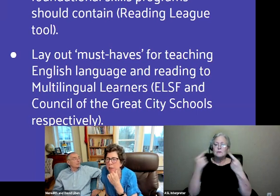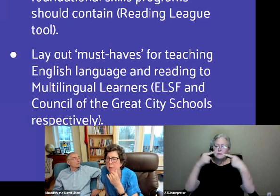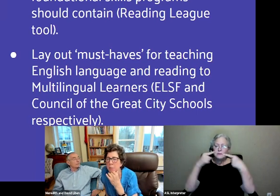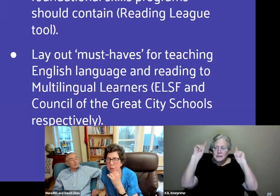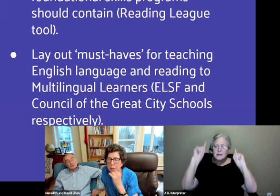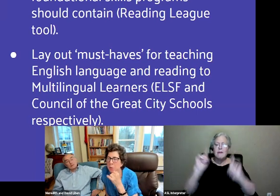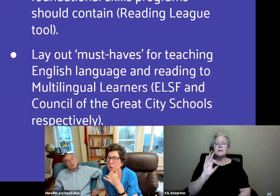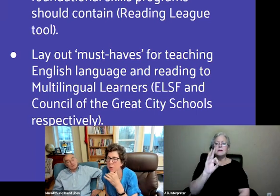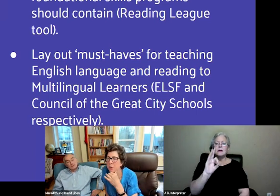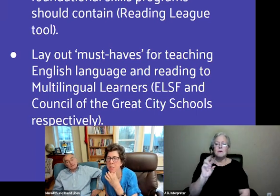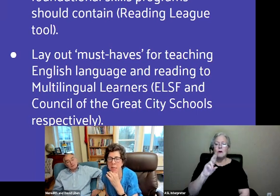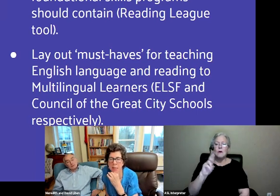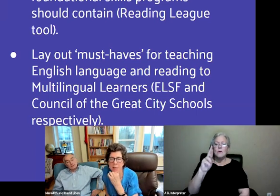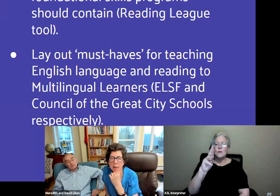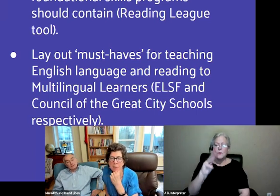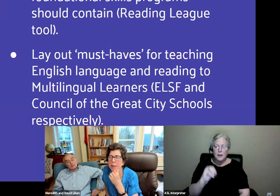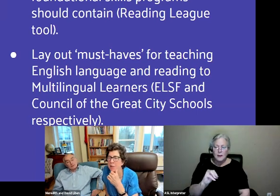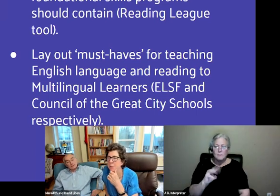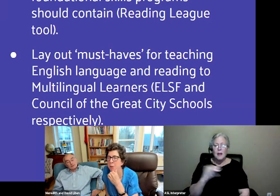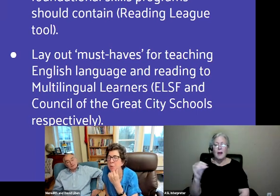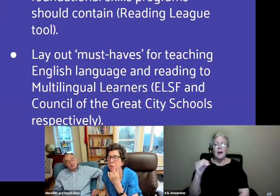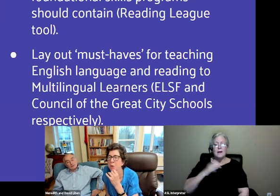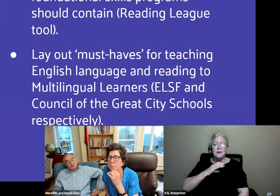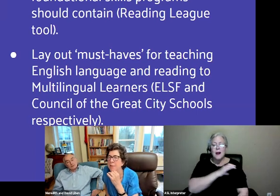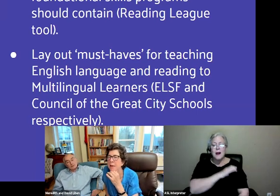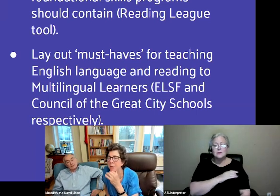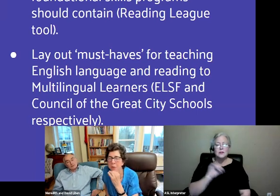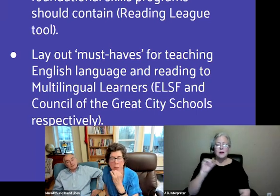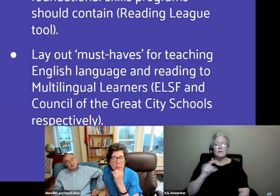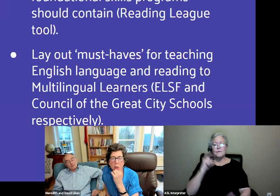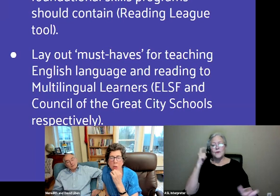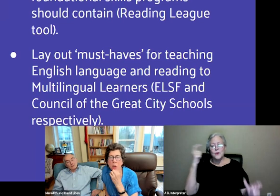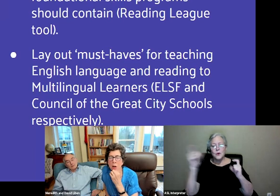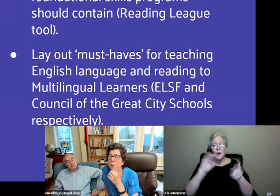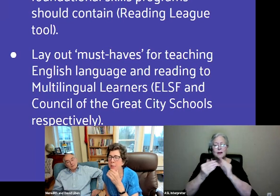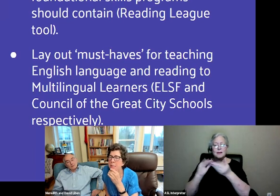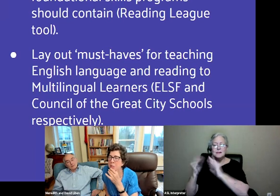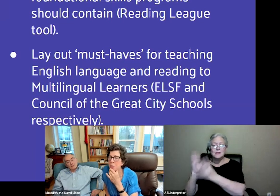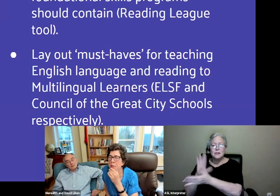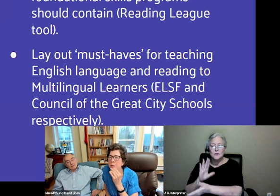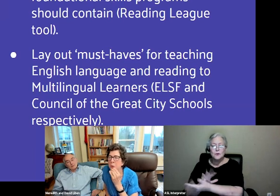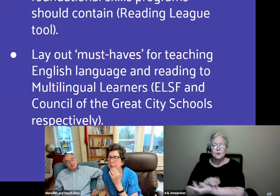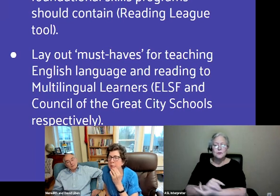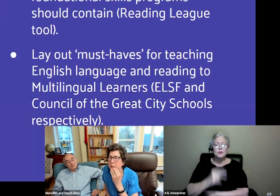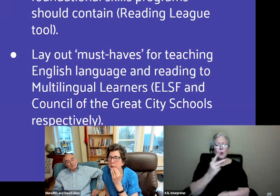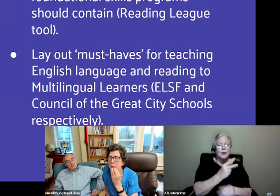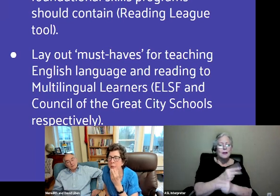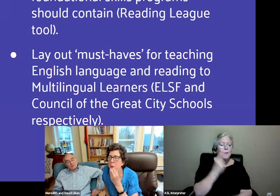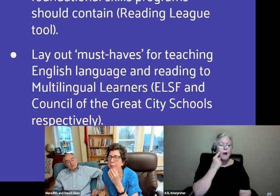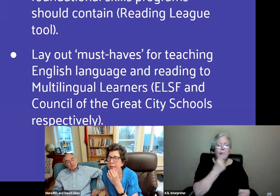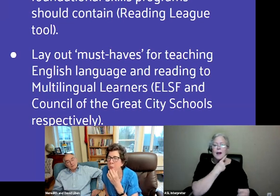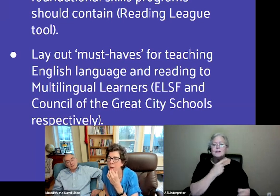eyes on multilingual learners and have laid out some really beautiful must-haves. So, there are other places we didn't want to